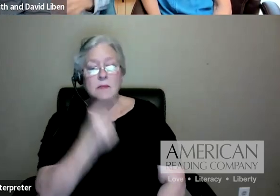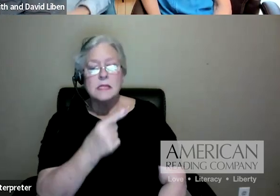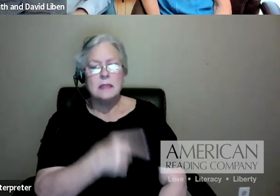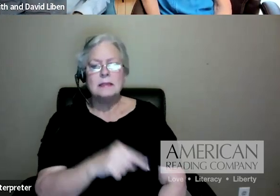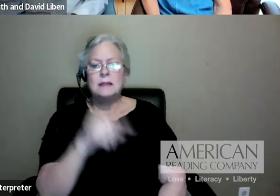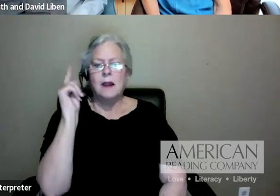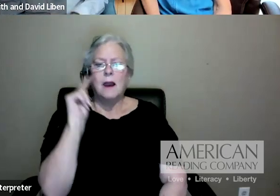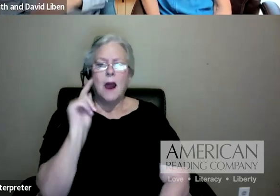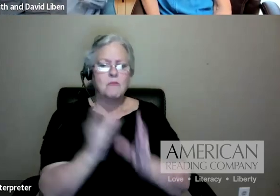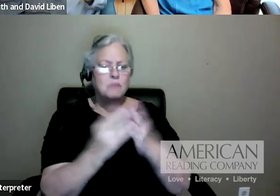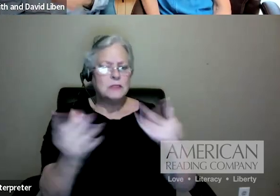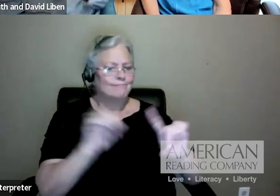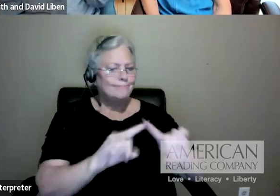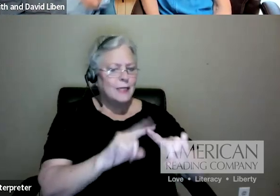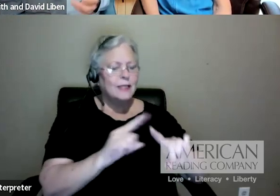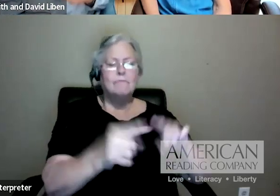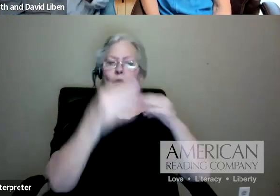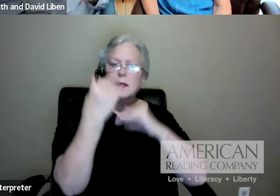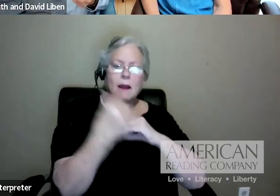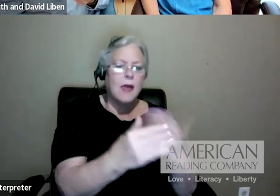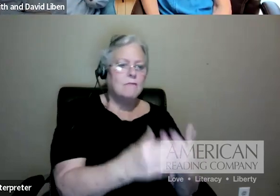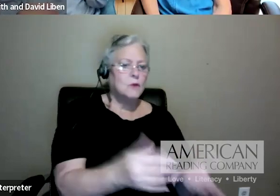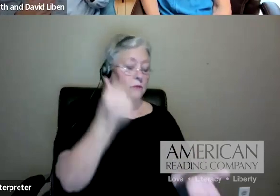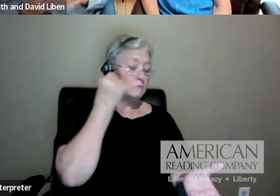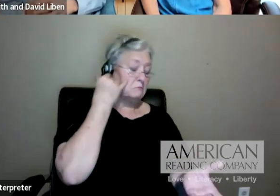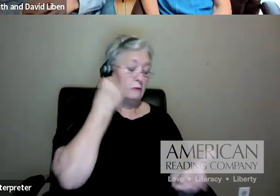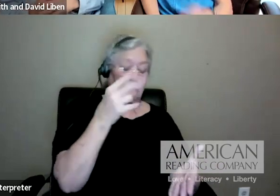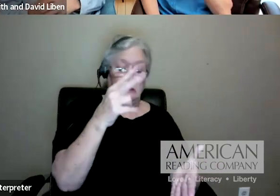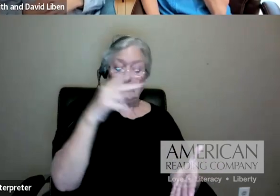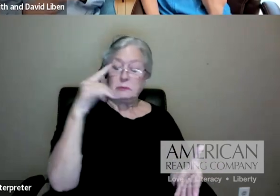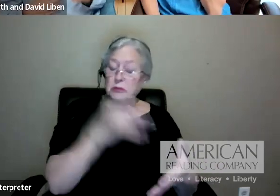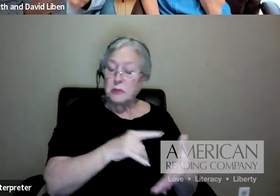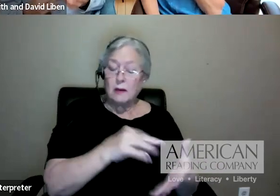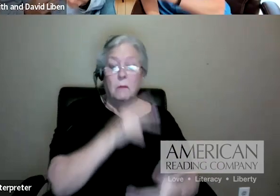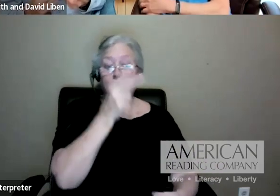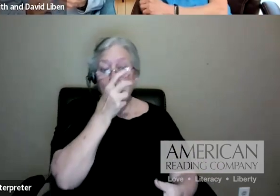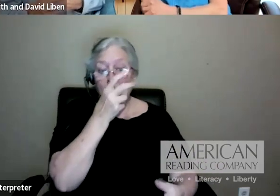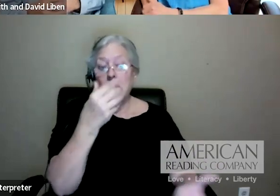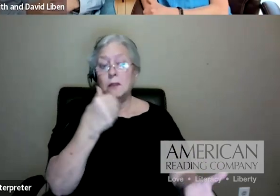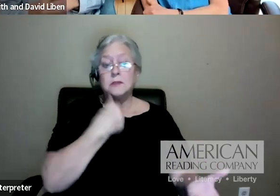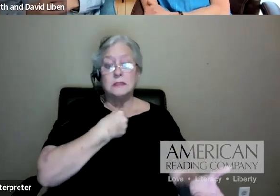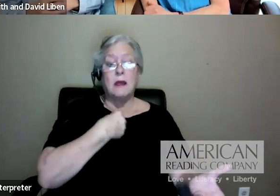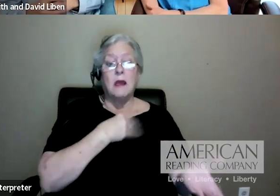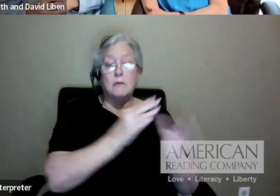they were studying insects, they have a volume of reading about insects, a number of texts at different levels.